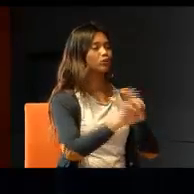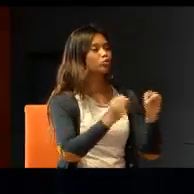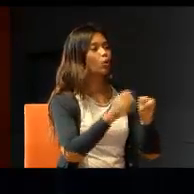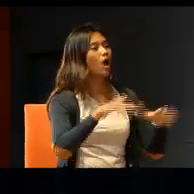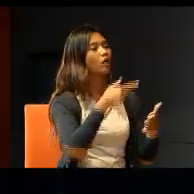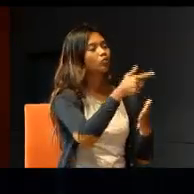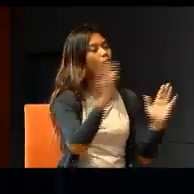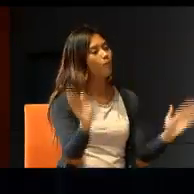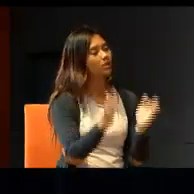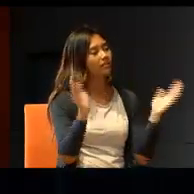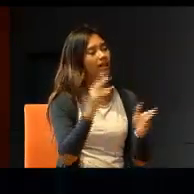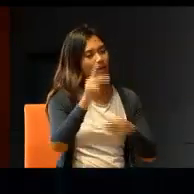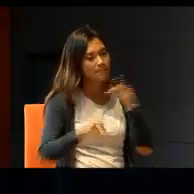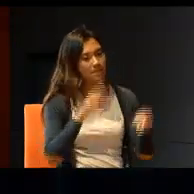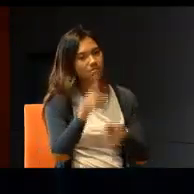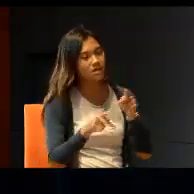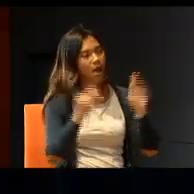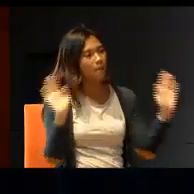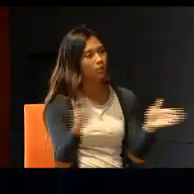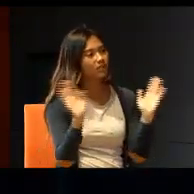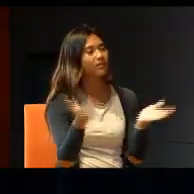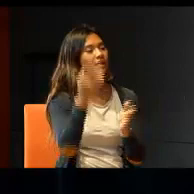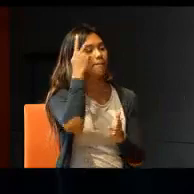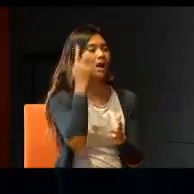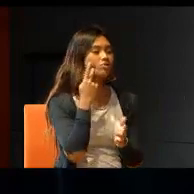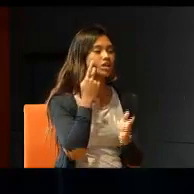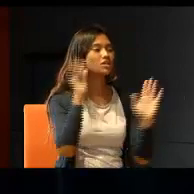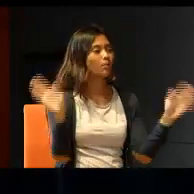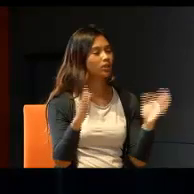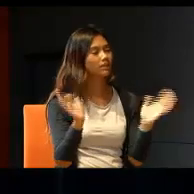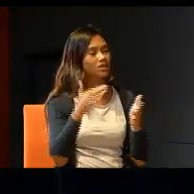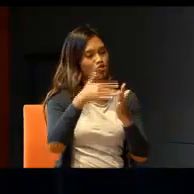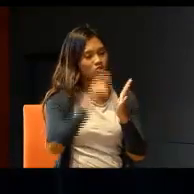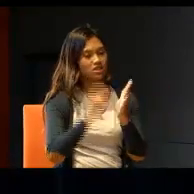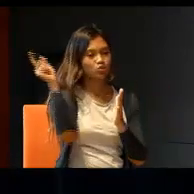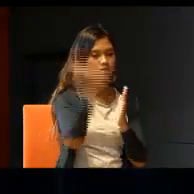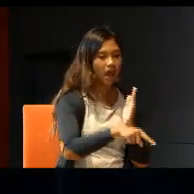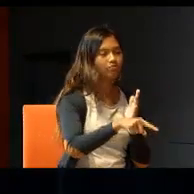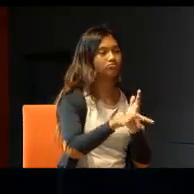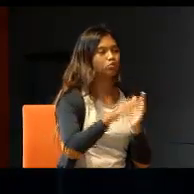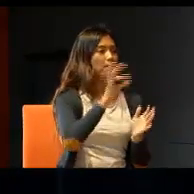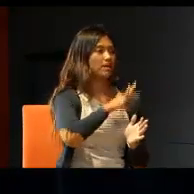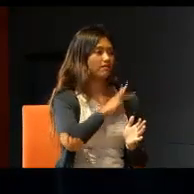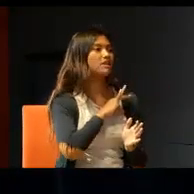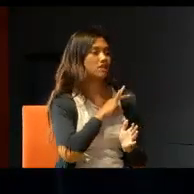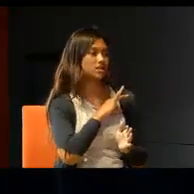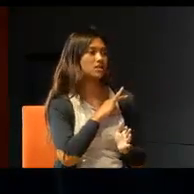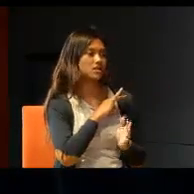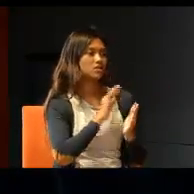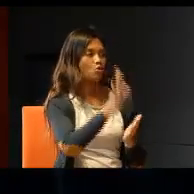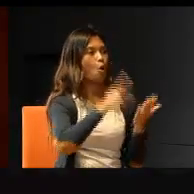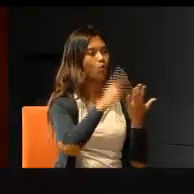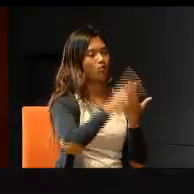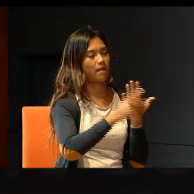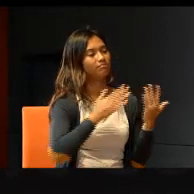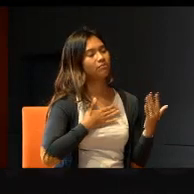or motivate parents, motivate students to come and benefit from the activity that you're trying to do? So, that is my question.